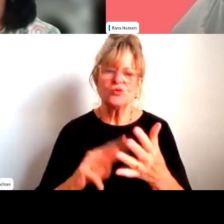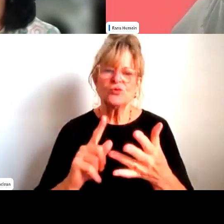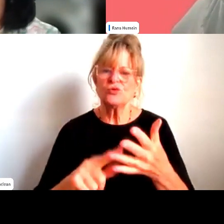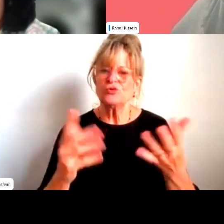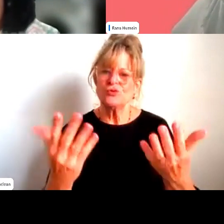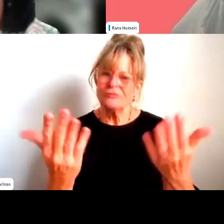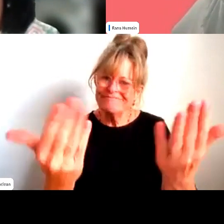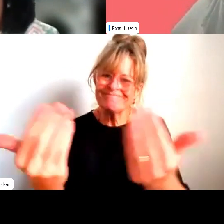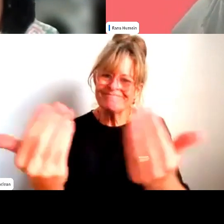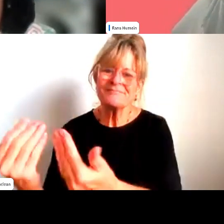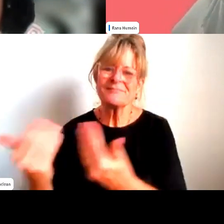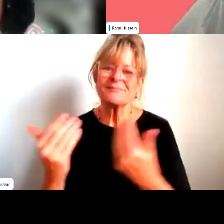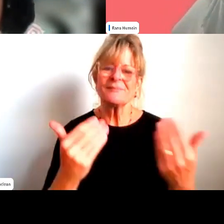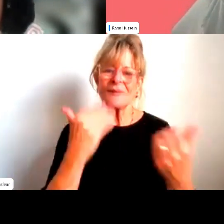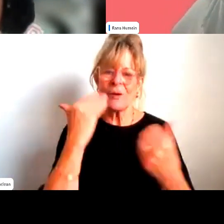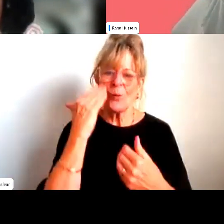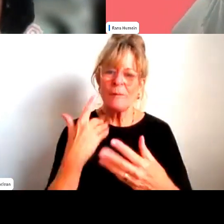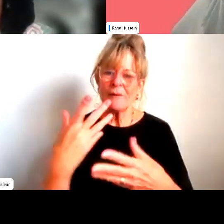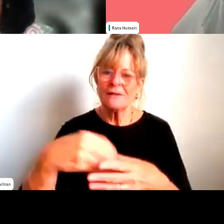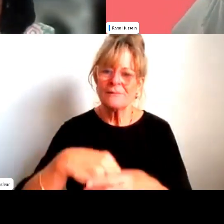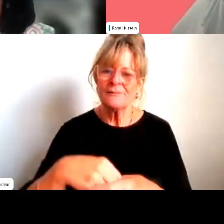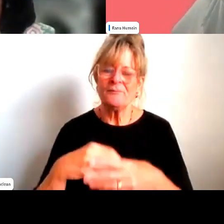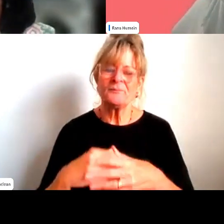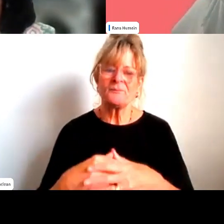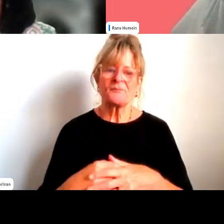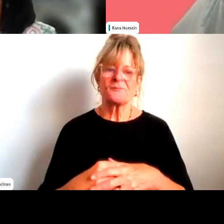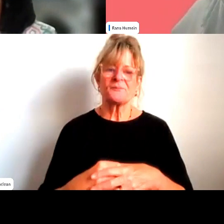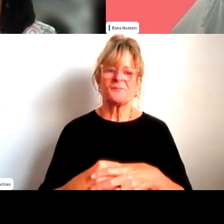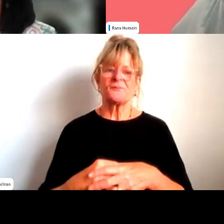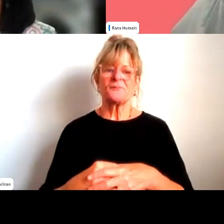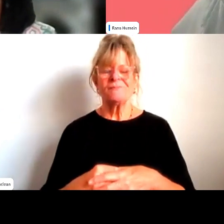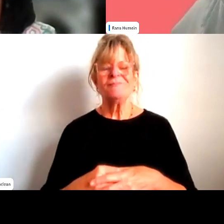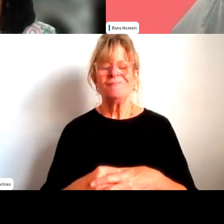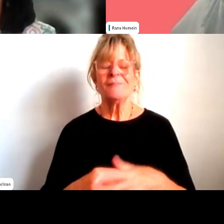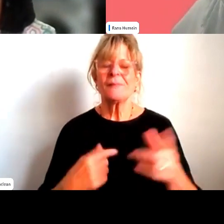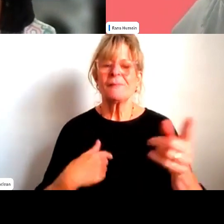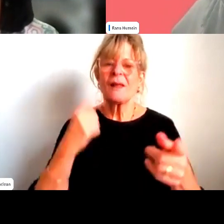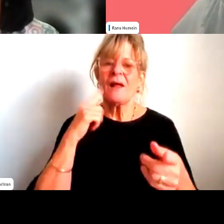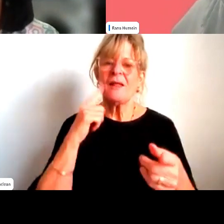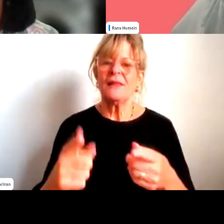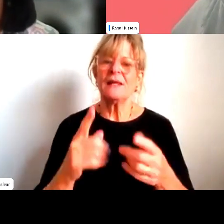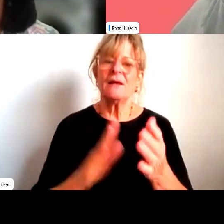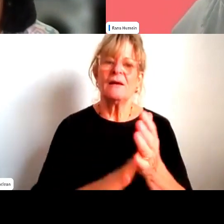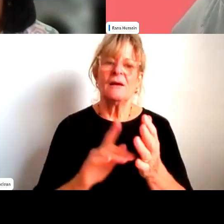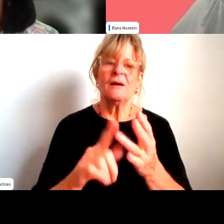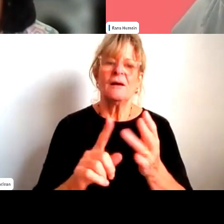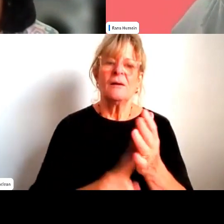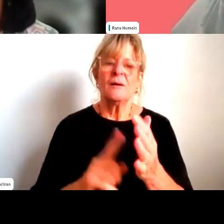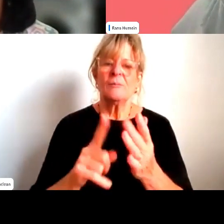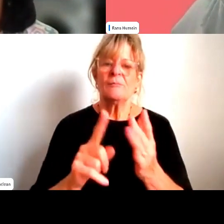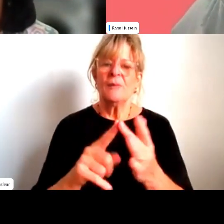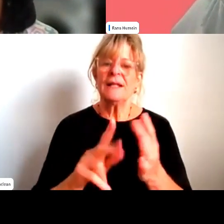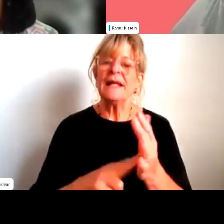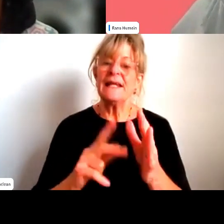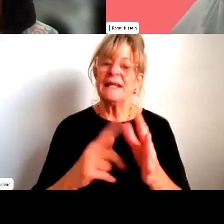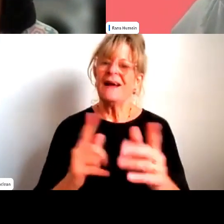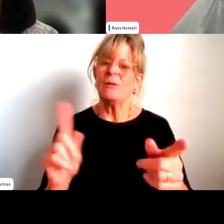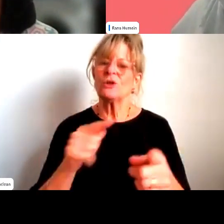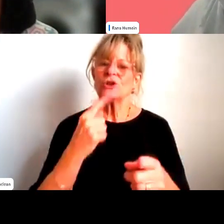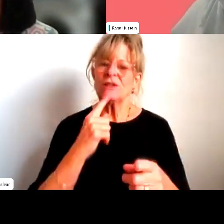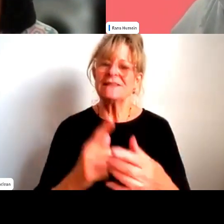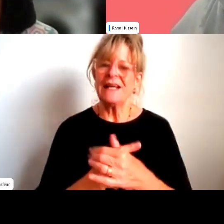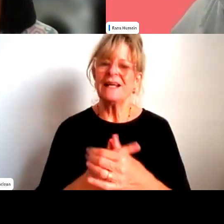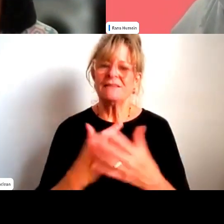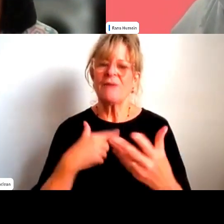Um, yeah. And just on, um, Melina's point too, just, I, I, you know, I had a wonderful quote just around quotas and positive, um, affirmative